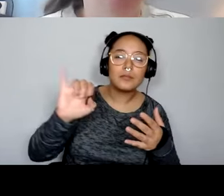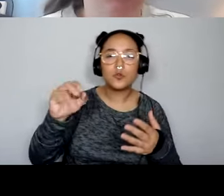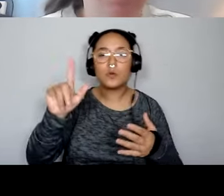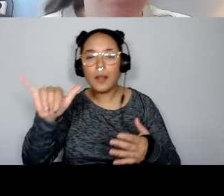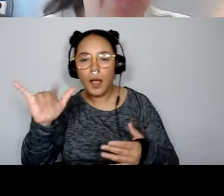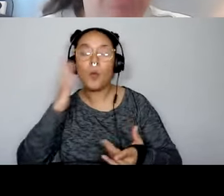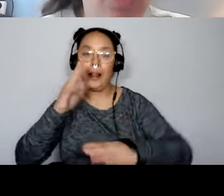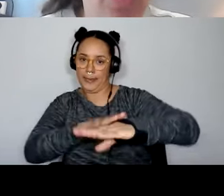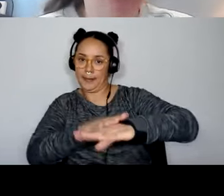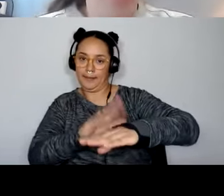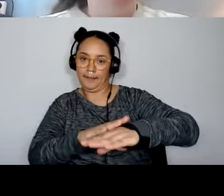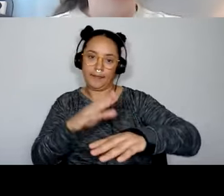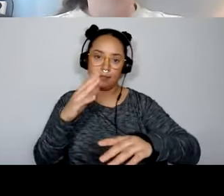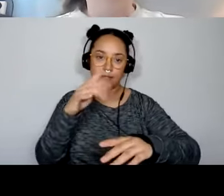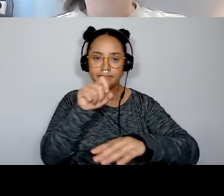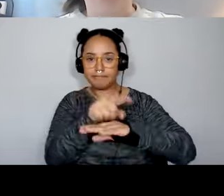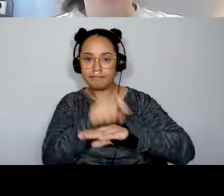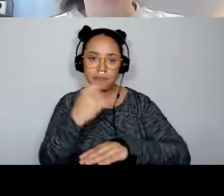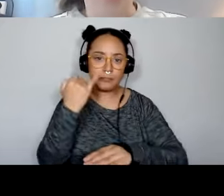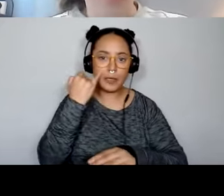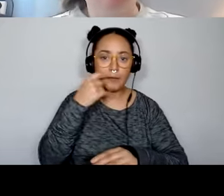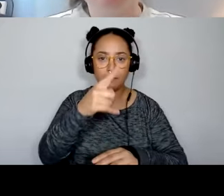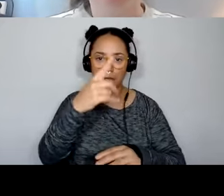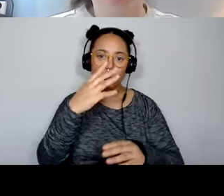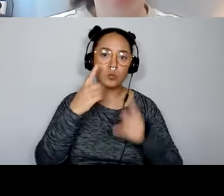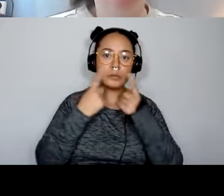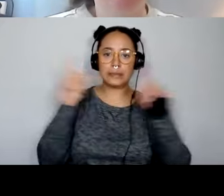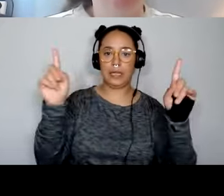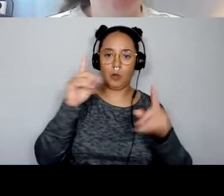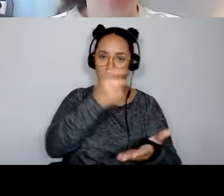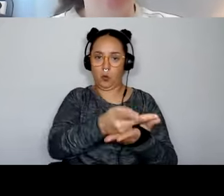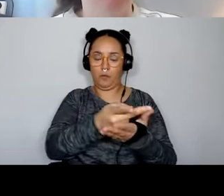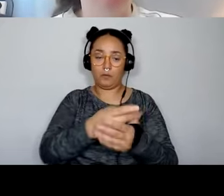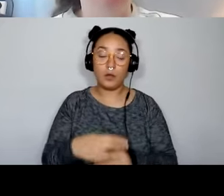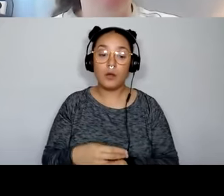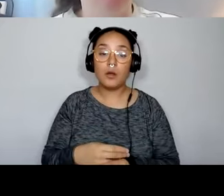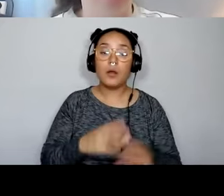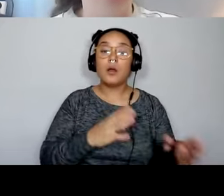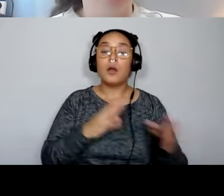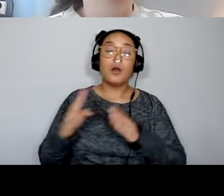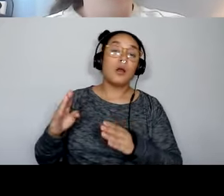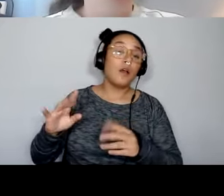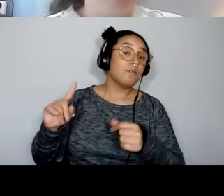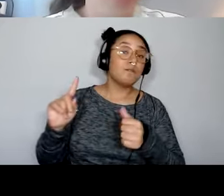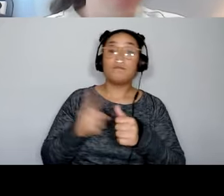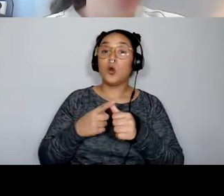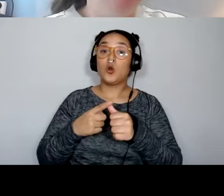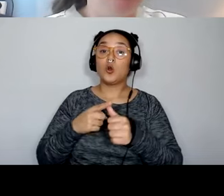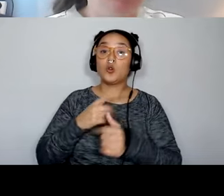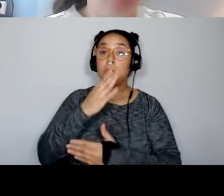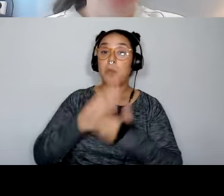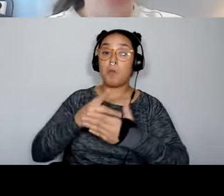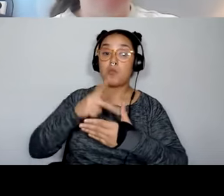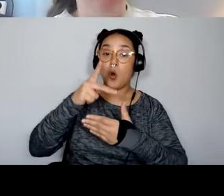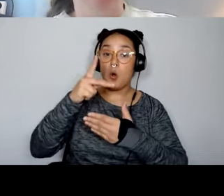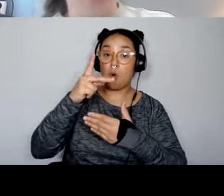or not you've been successful. And then you'll be participating in the first stage of the program, um, between September and